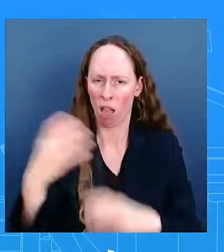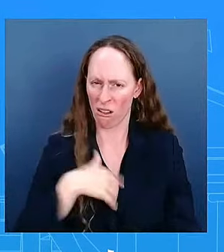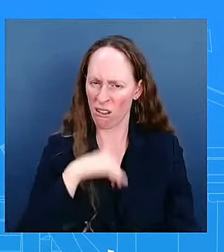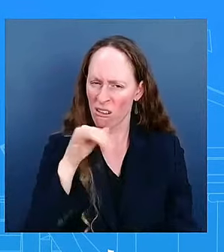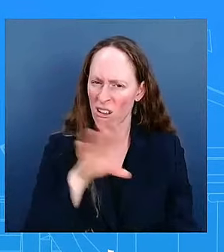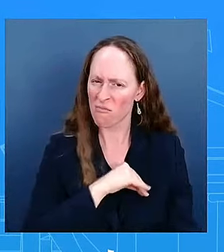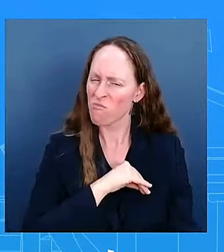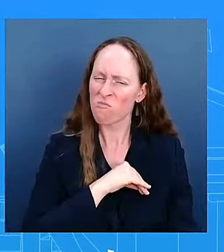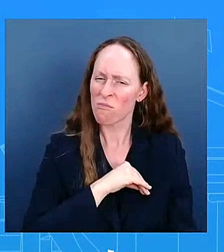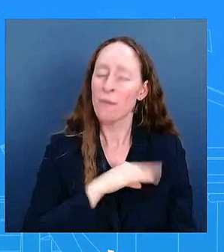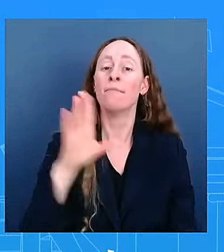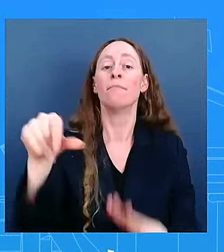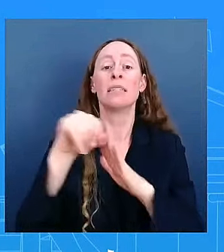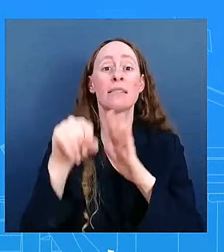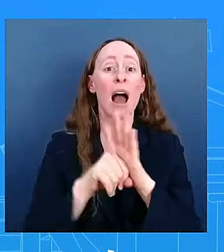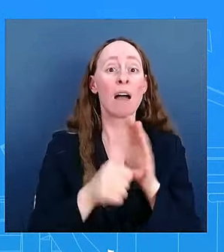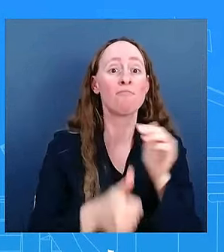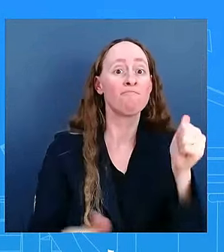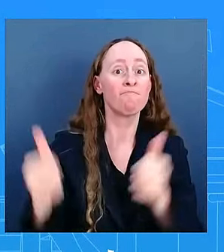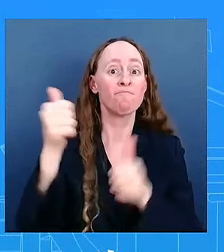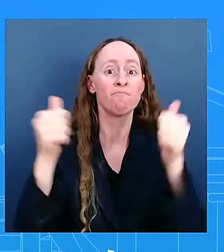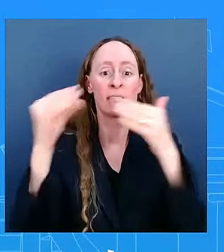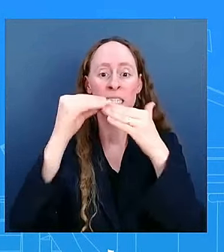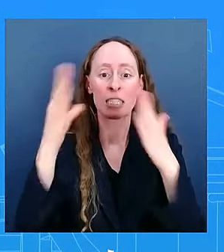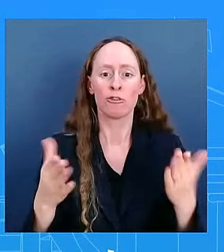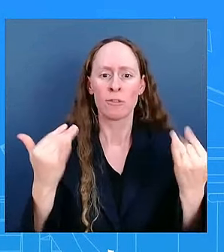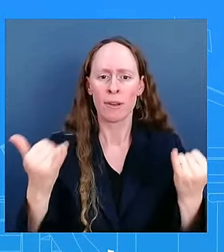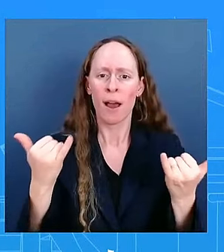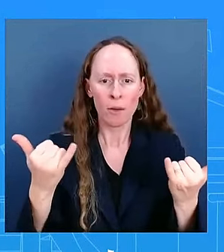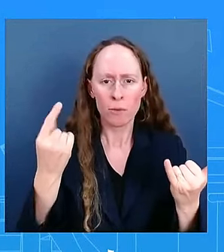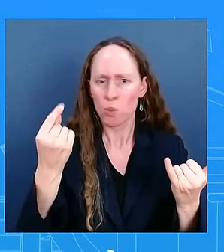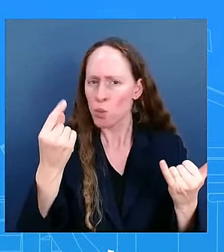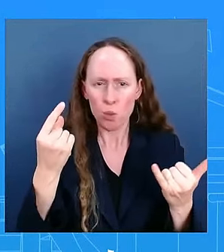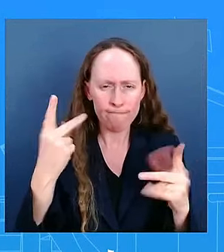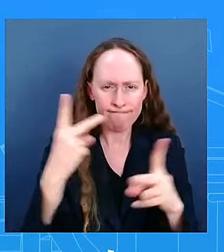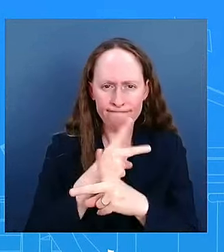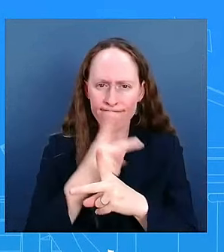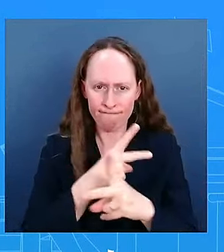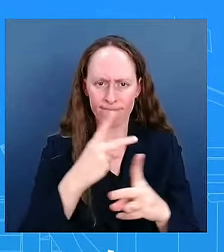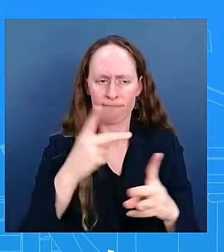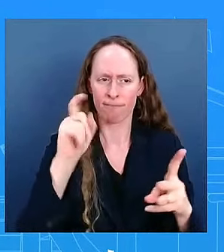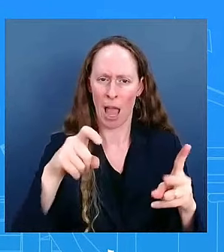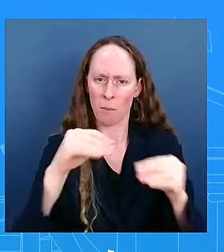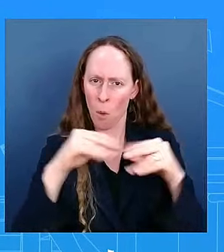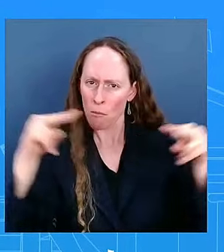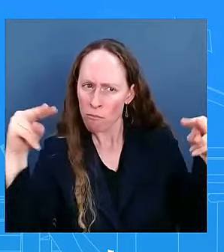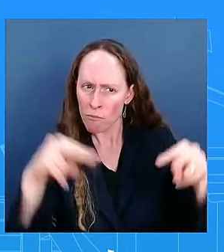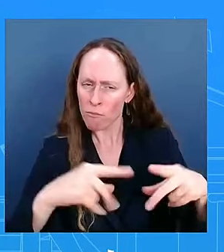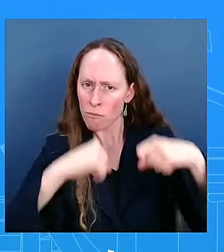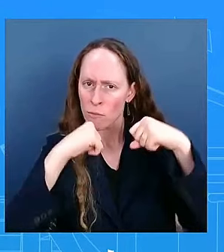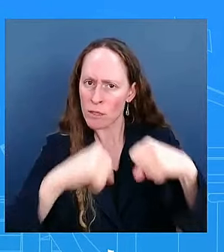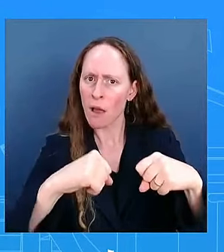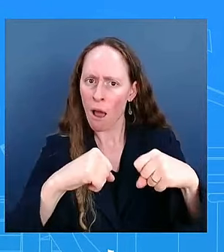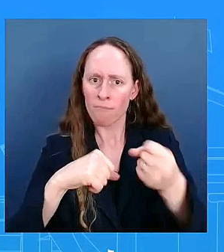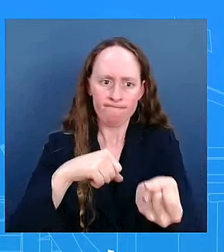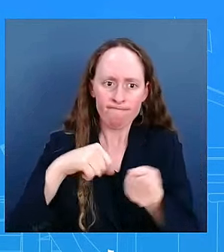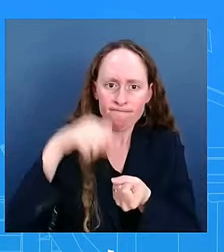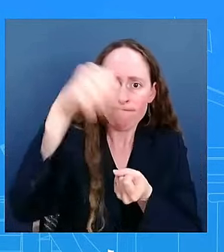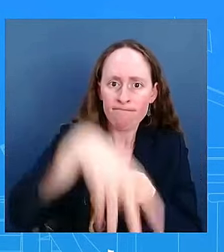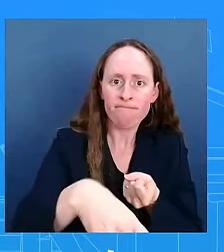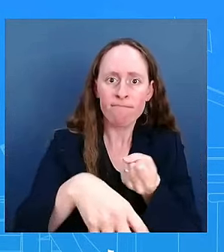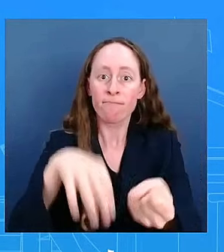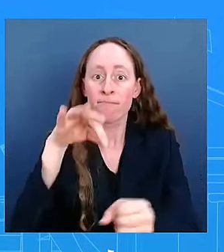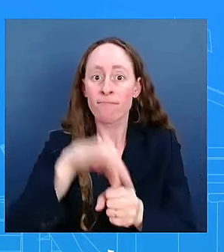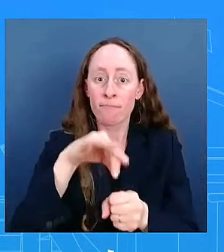affected and are working to protect against future incidents. That's what state officials are doing. And FBI certainly is going to investigate these